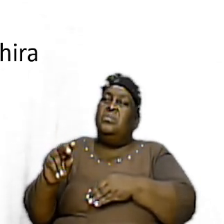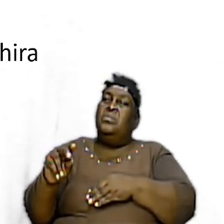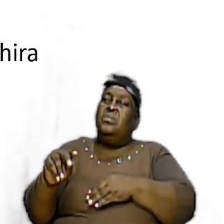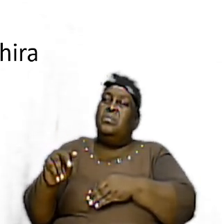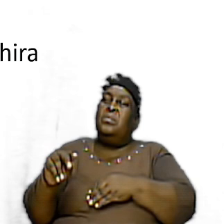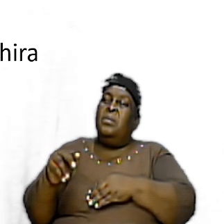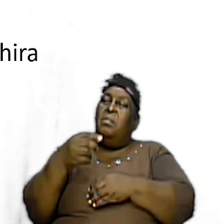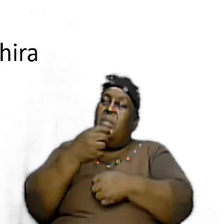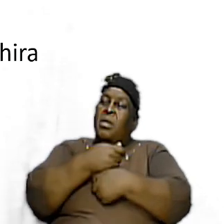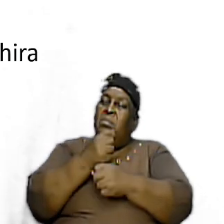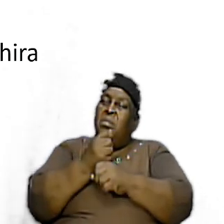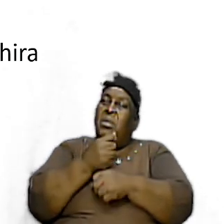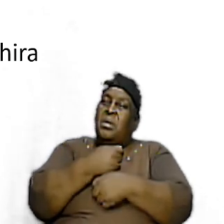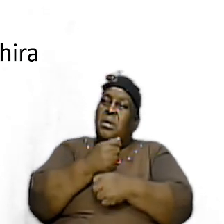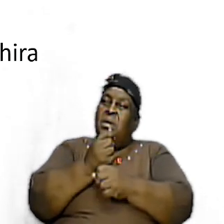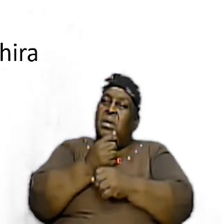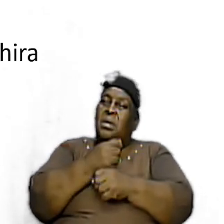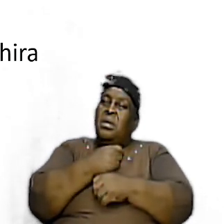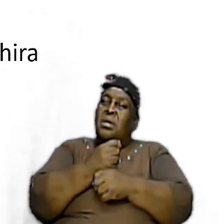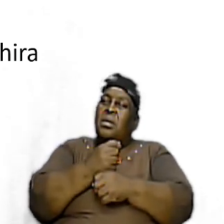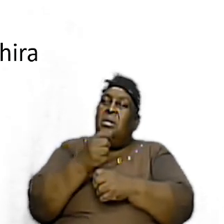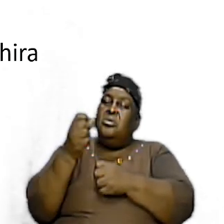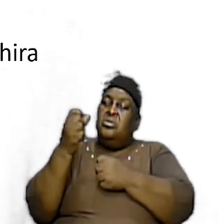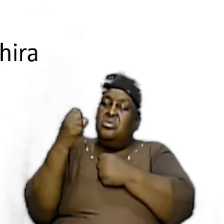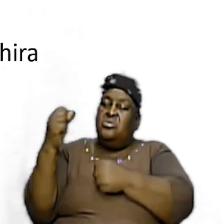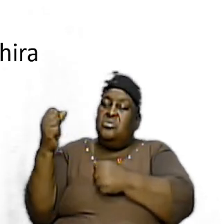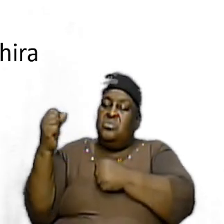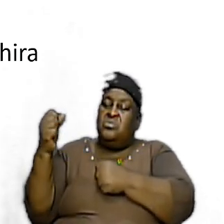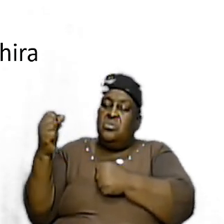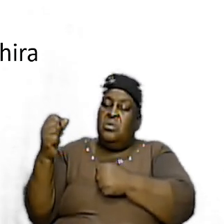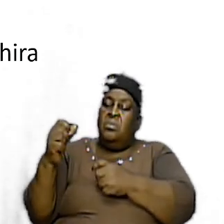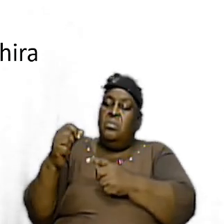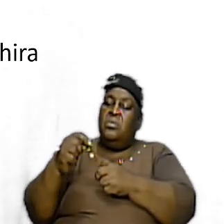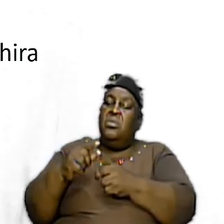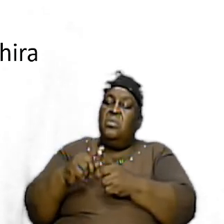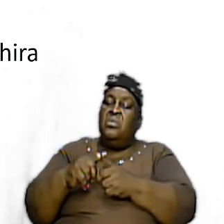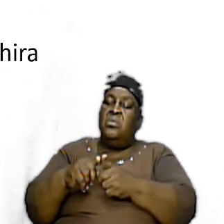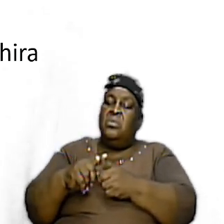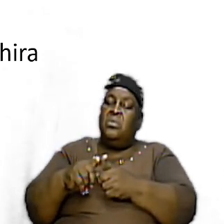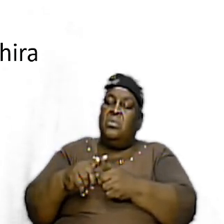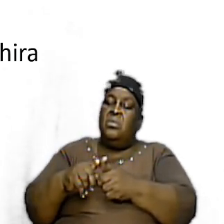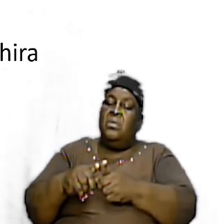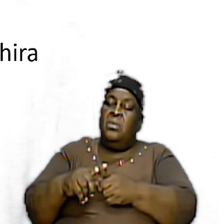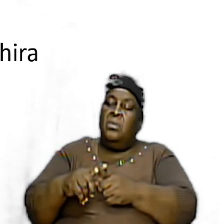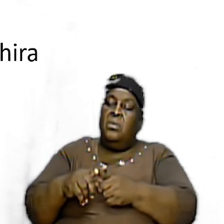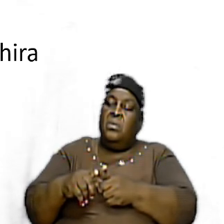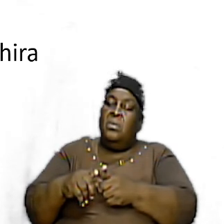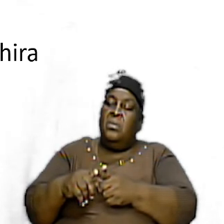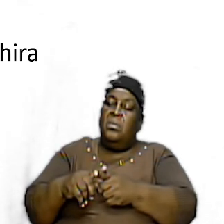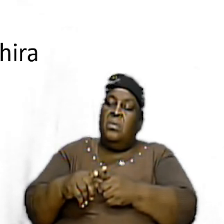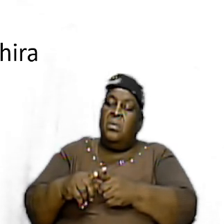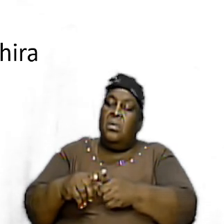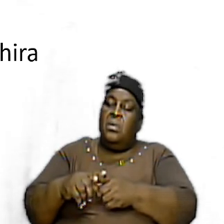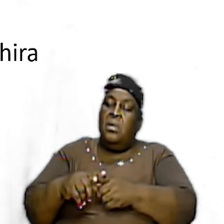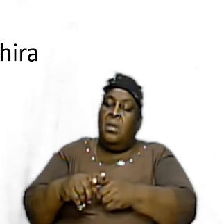make the point make the strong point that God is